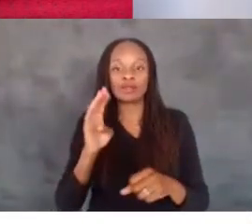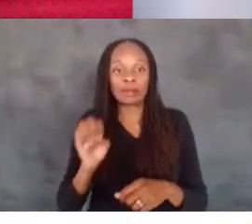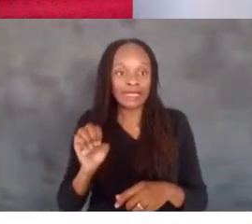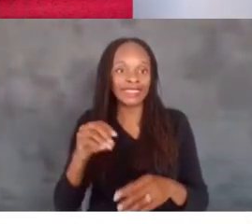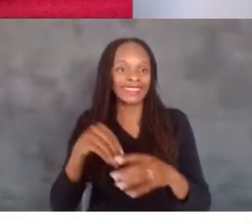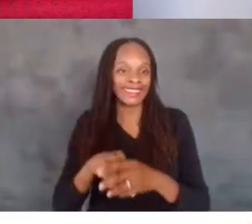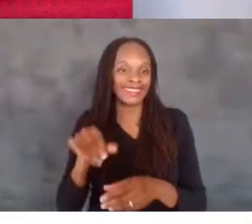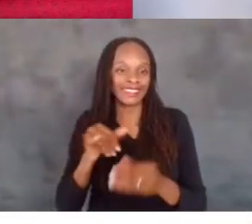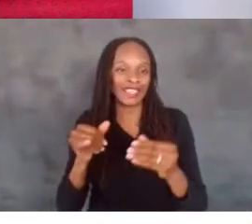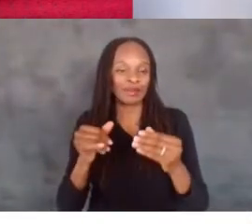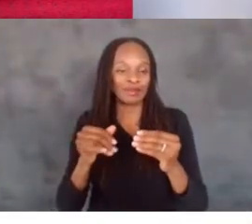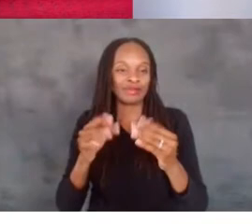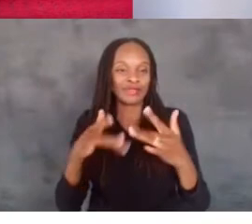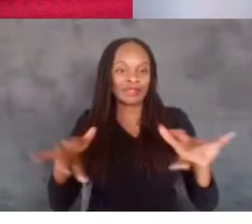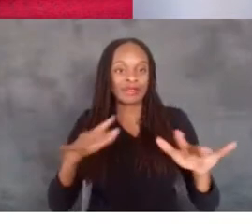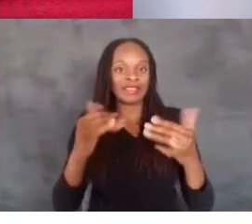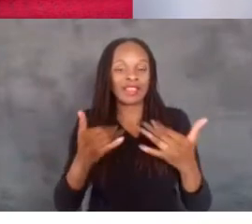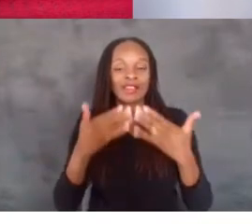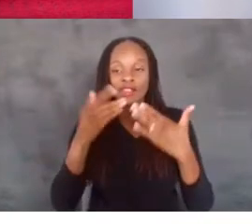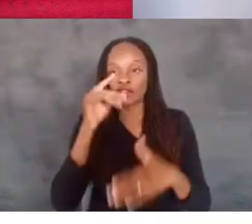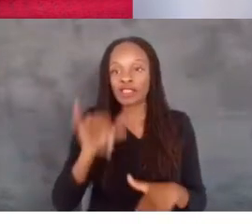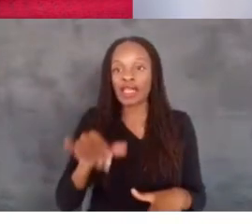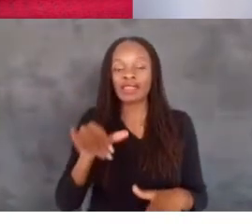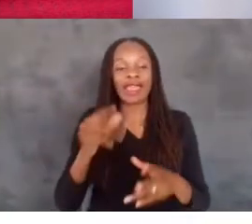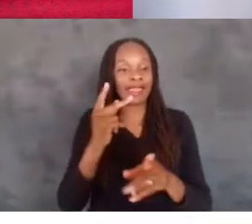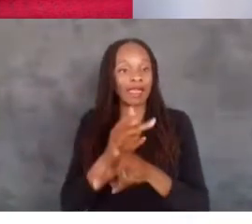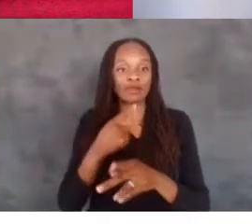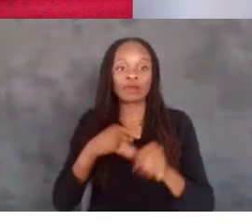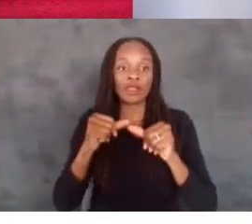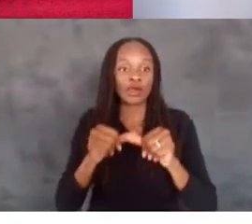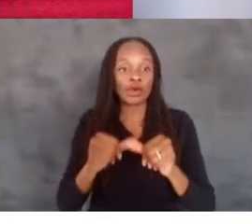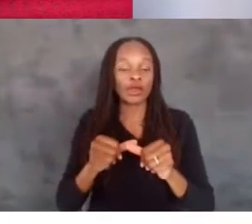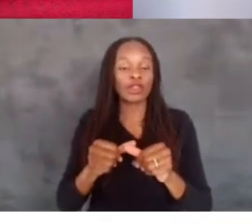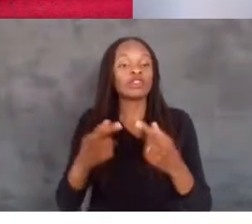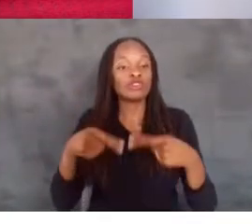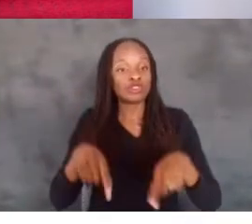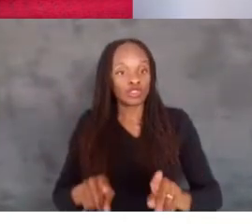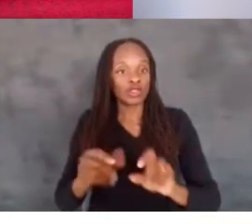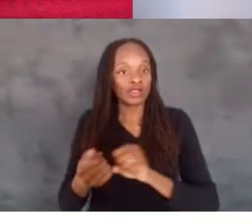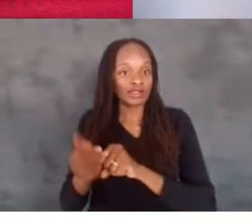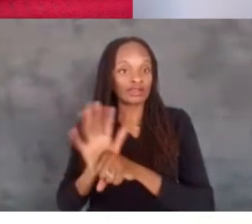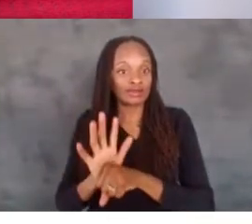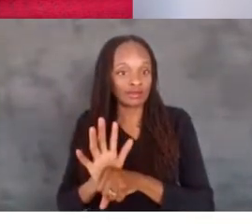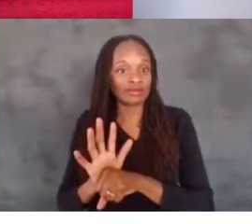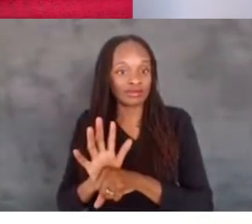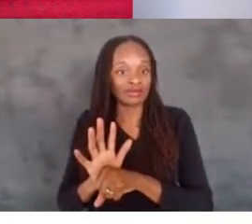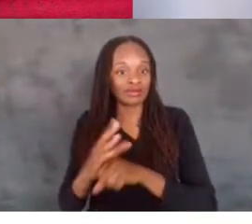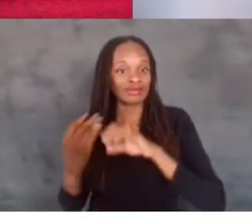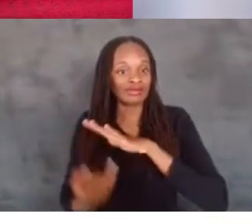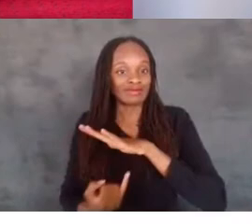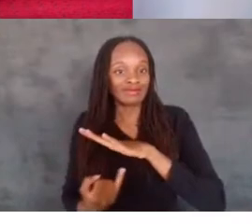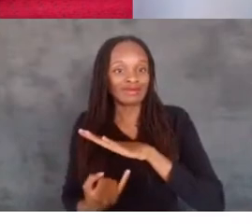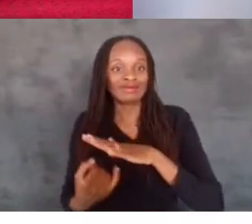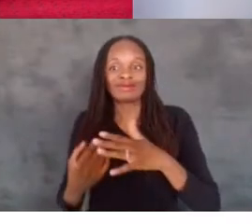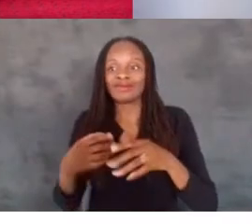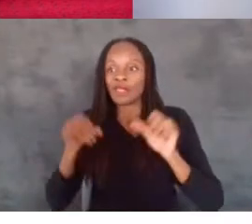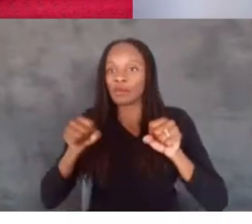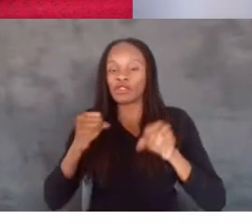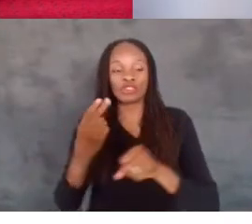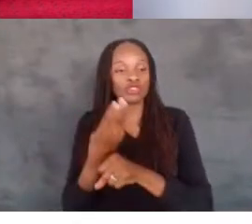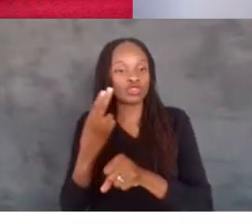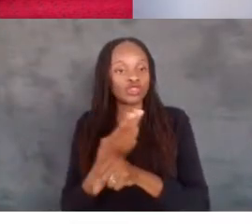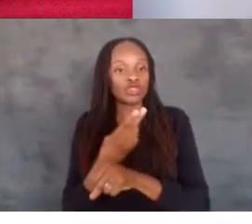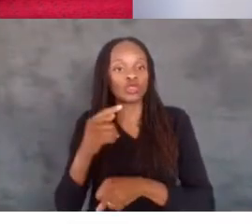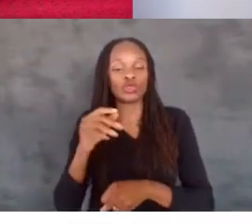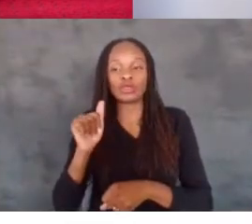thank you for that. mean, that is what kind of kept me going through quarantine, was the ability to use apps like this to do myself